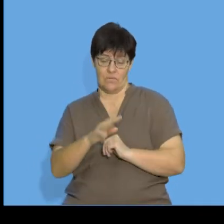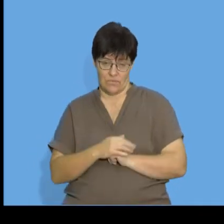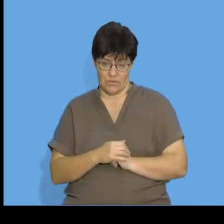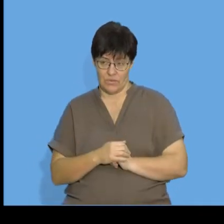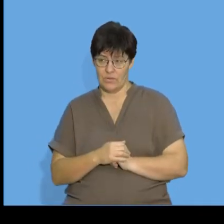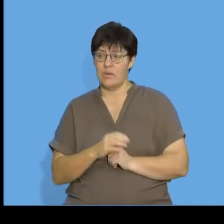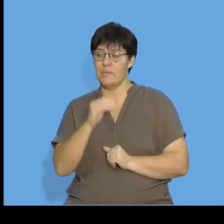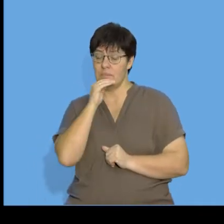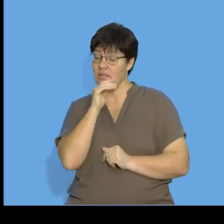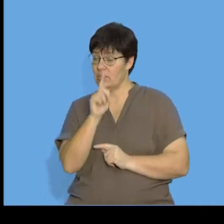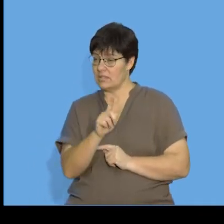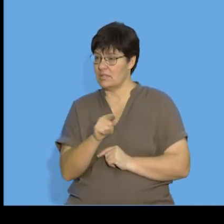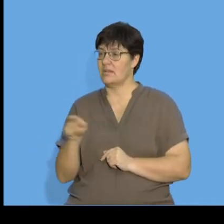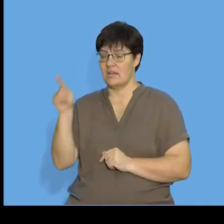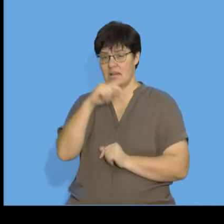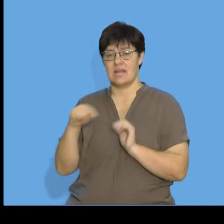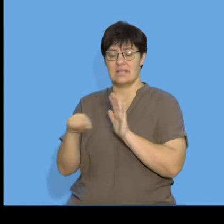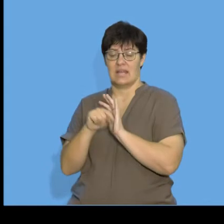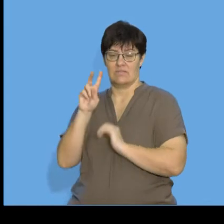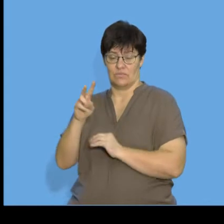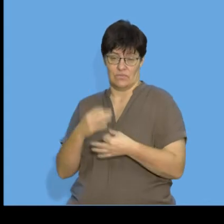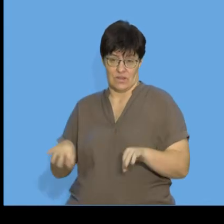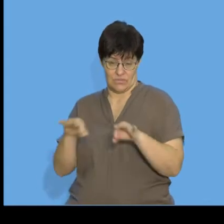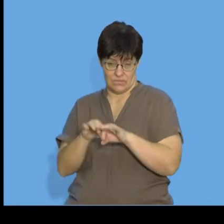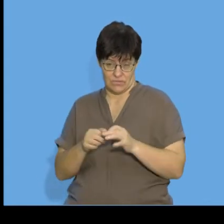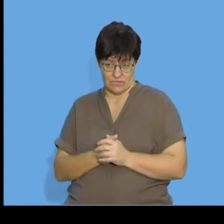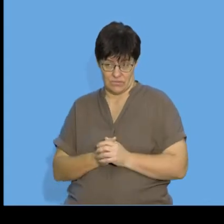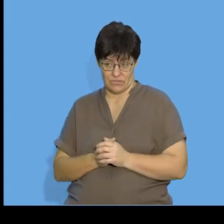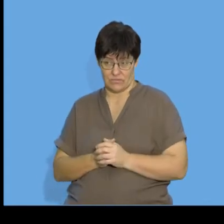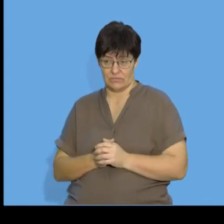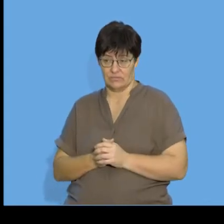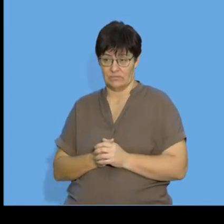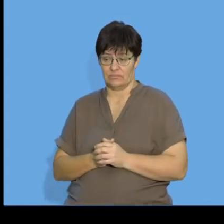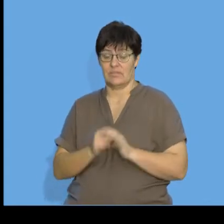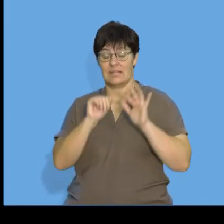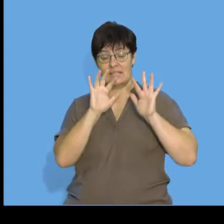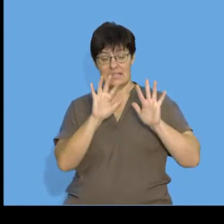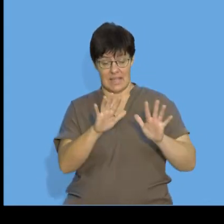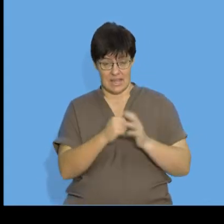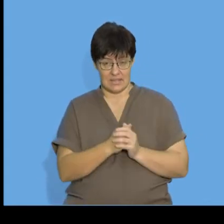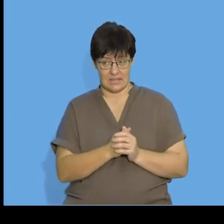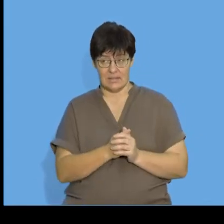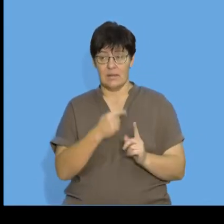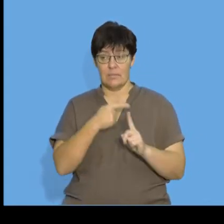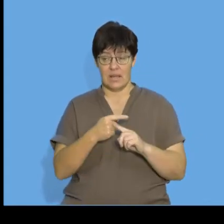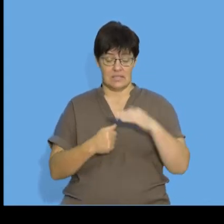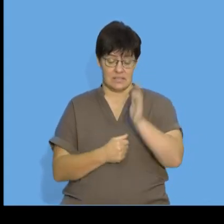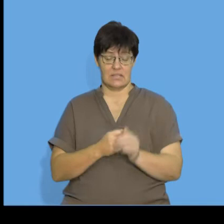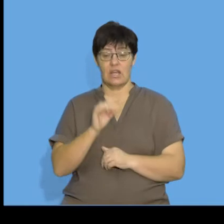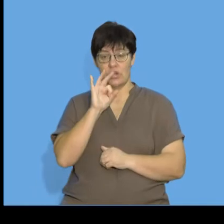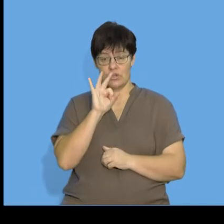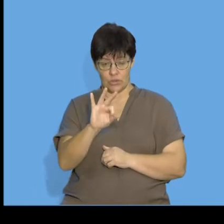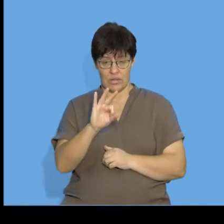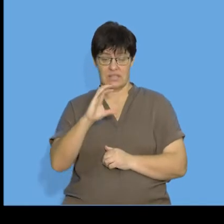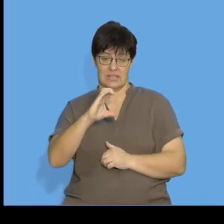which is going to lead to this negative two value over here. So, this would be 10 plus